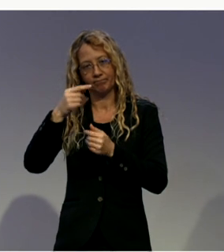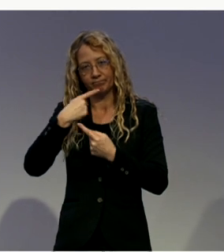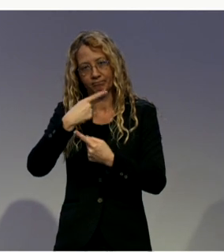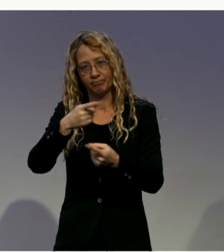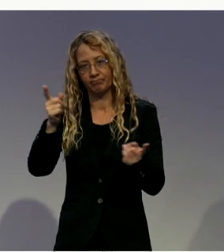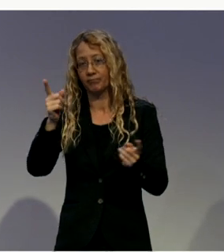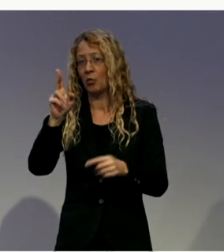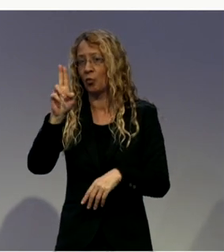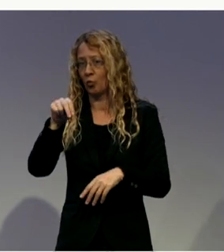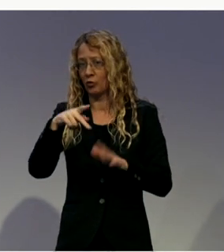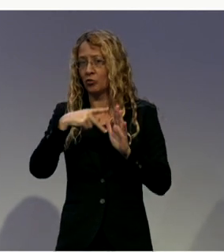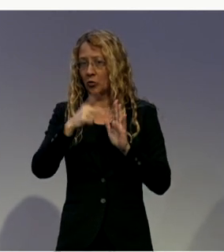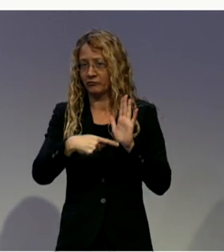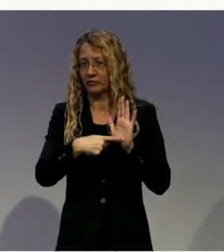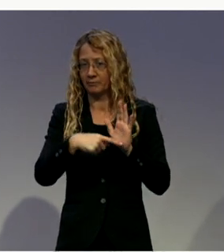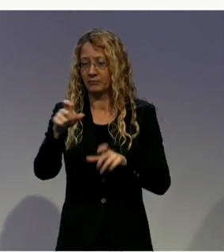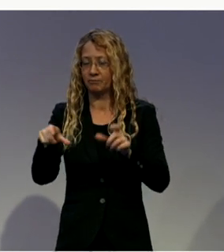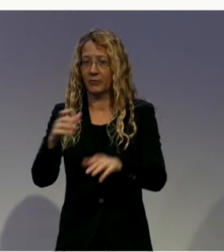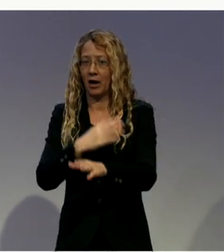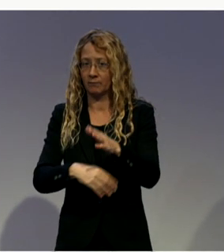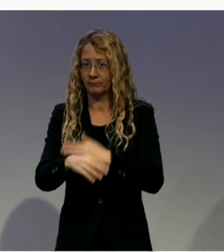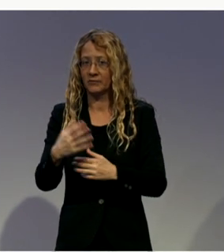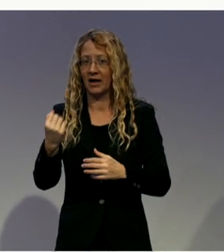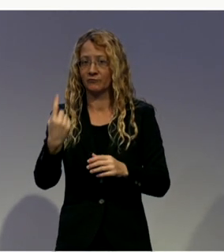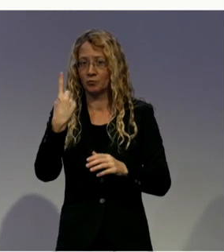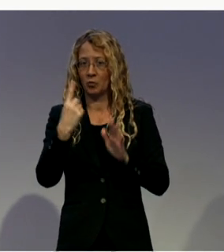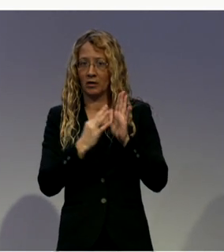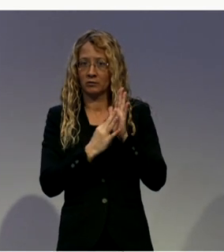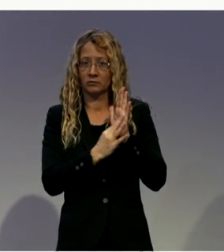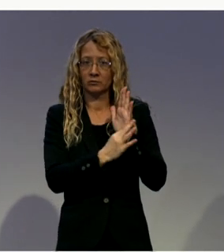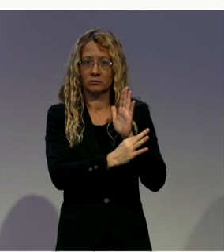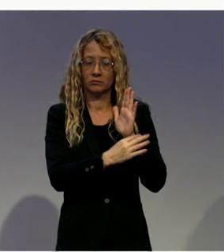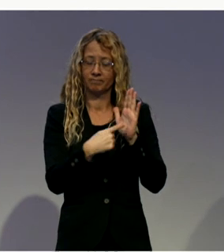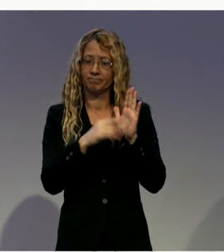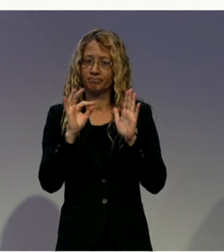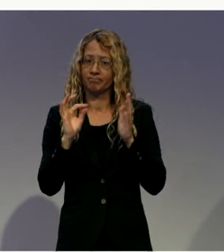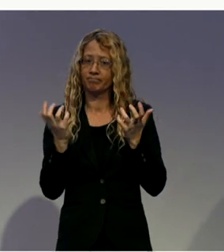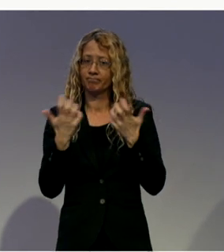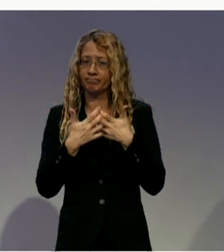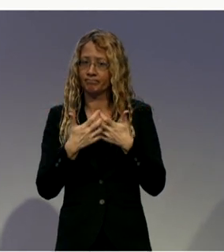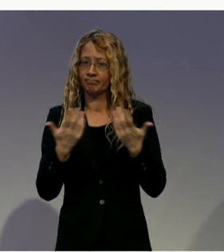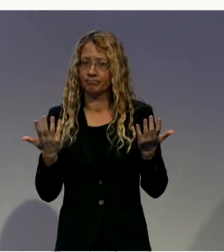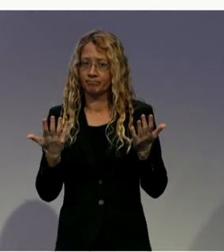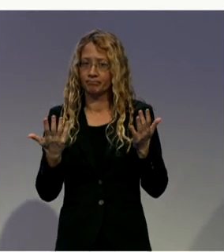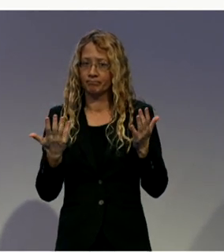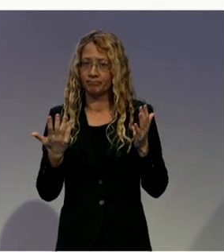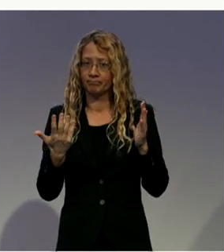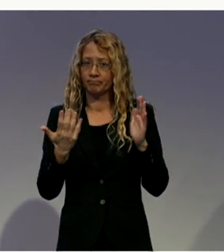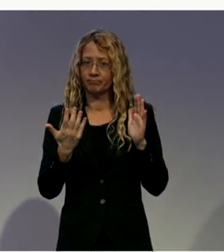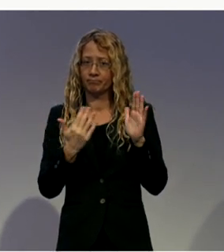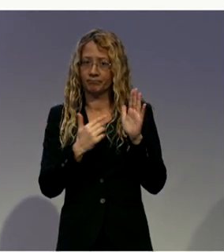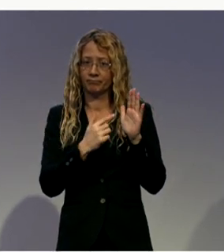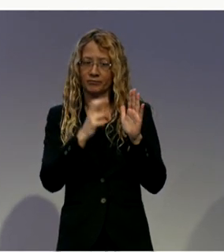today. And it's called, it's in the preamble, and it says, concerned that